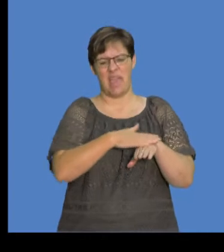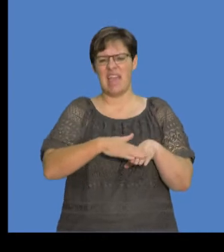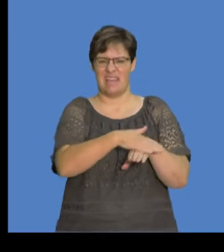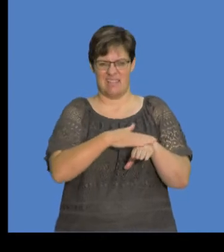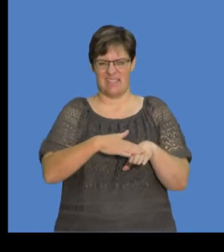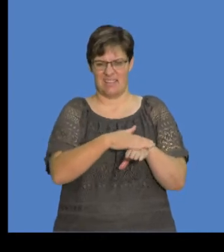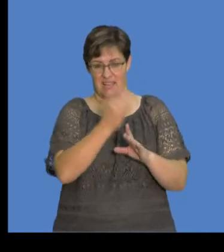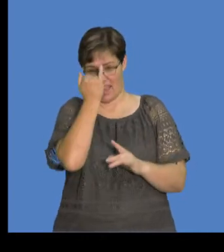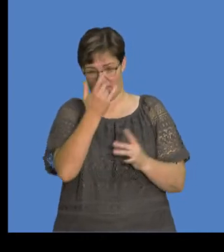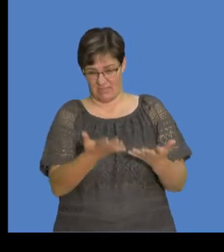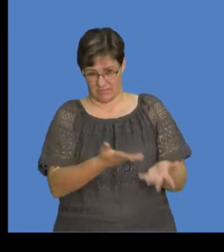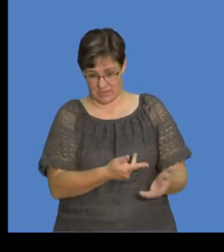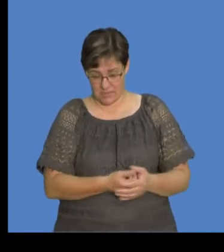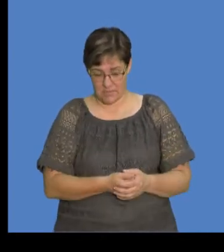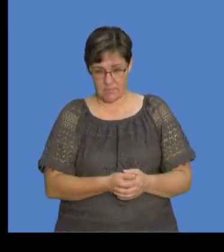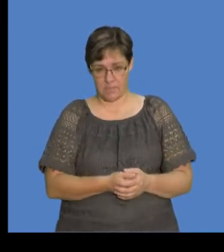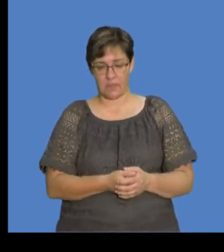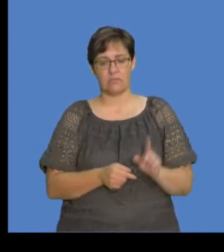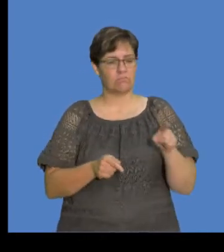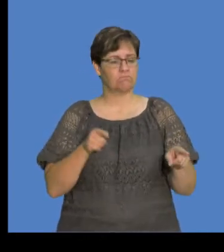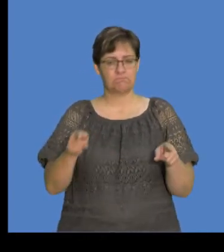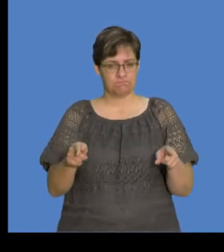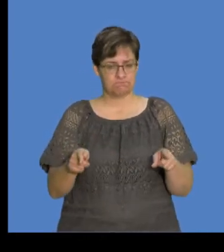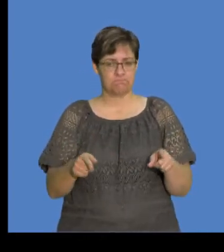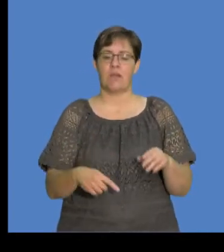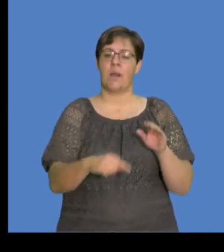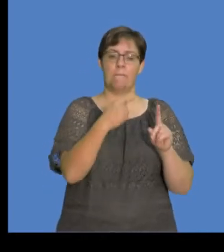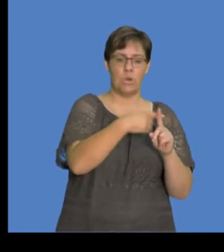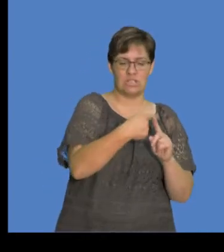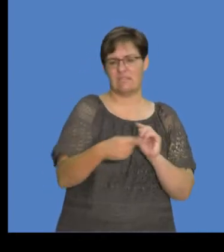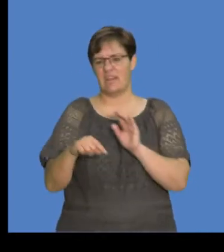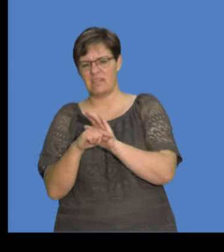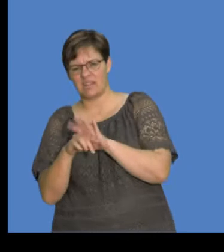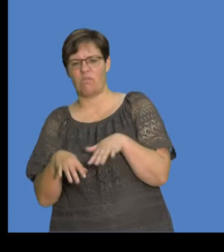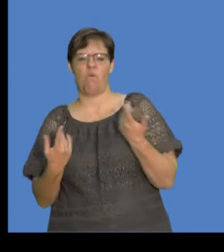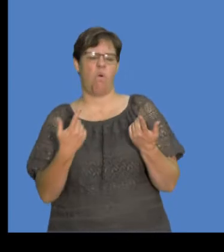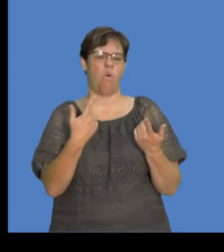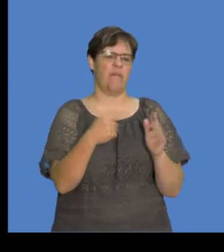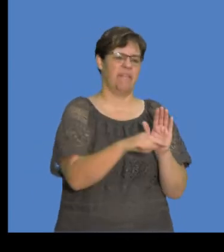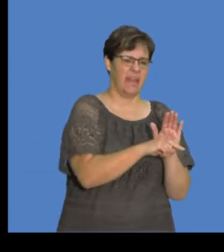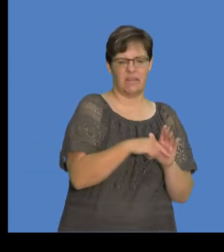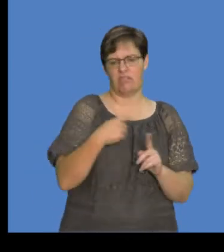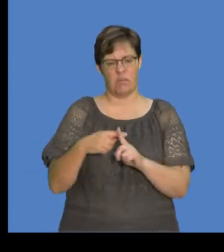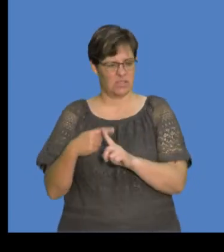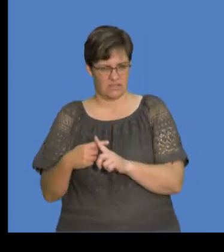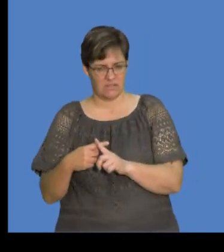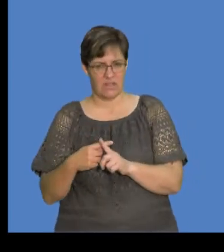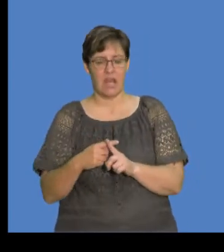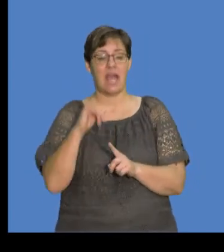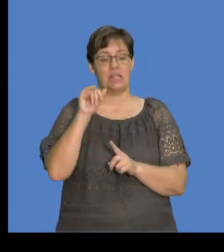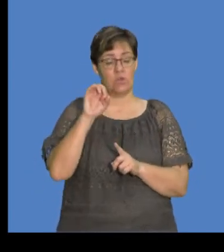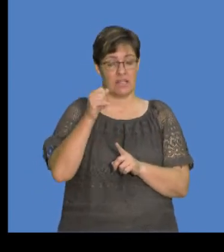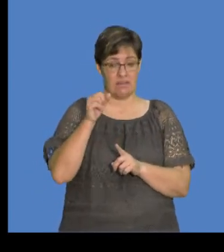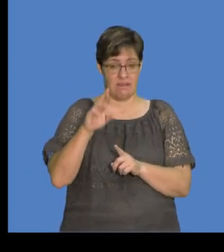you know, idea. So we've got two oppositely charged. We've mentioned that these oppositely charged insulators,